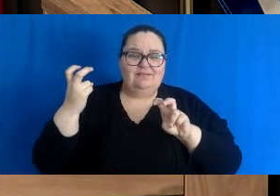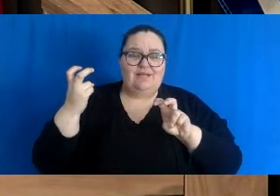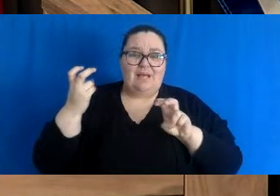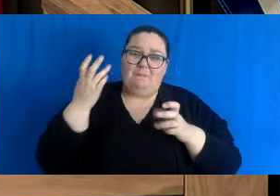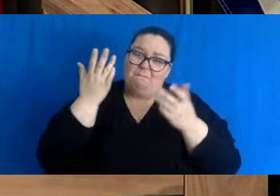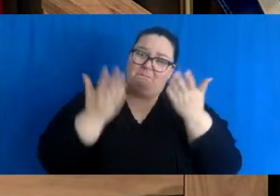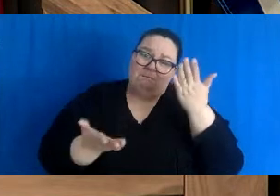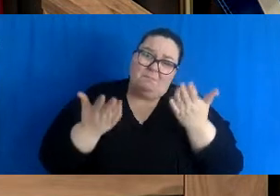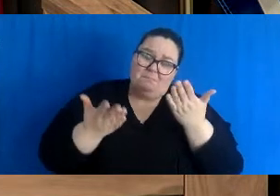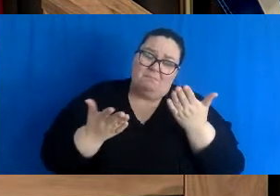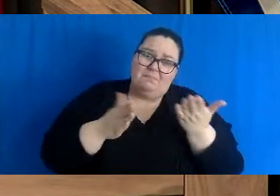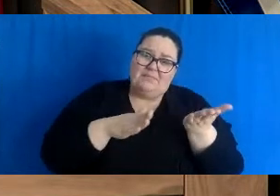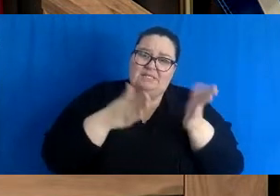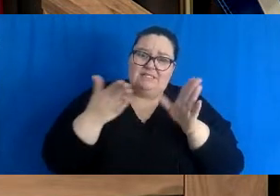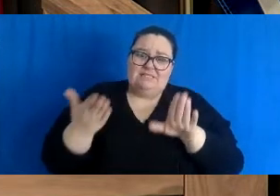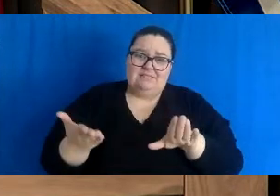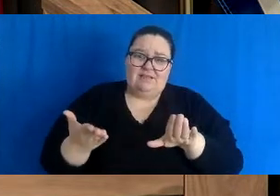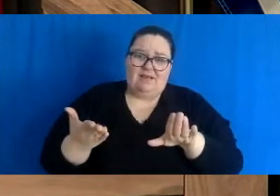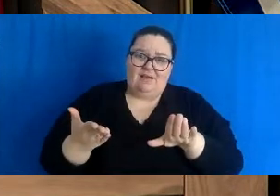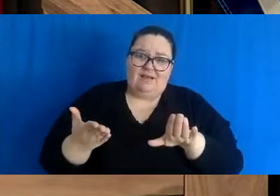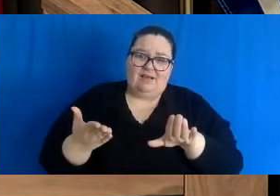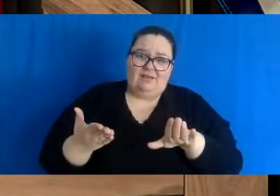in being a hospital.